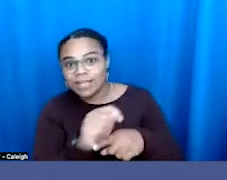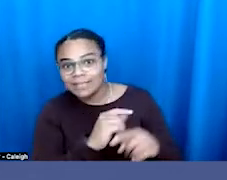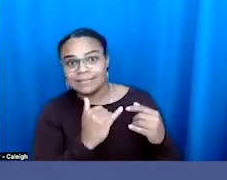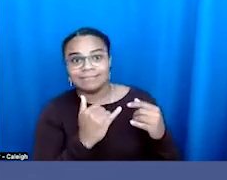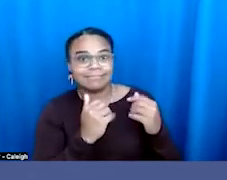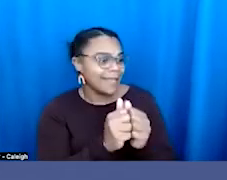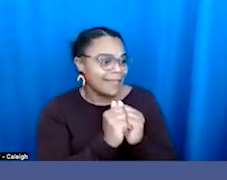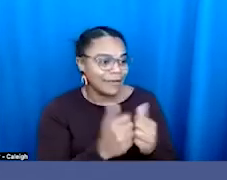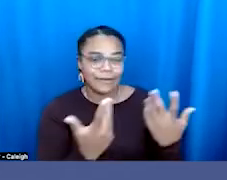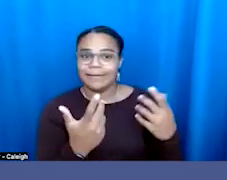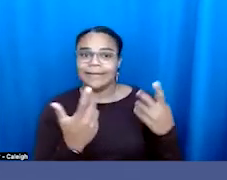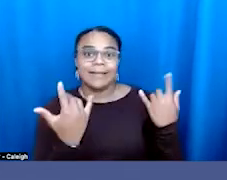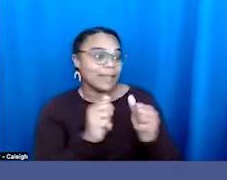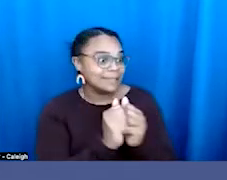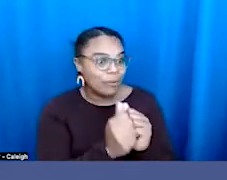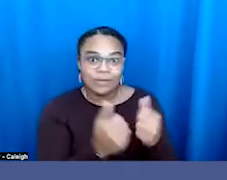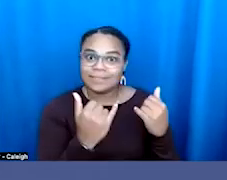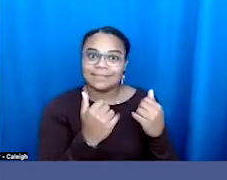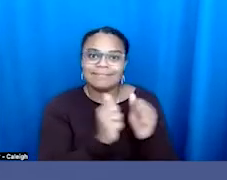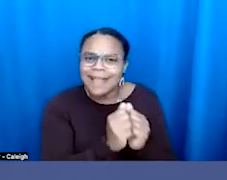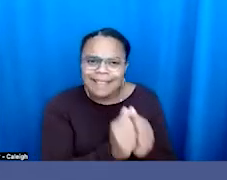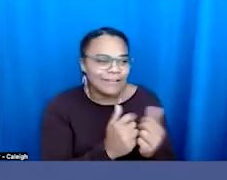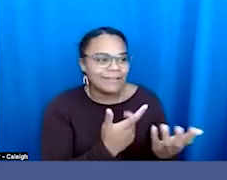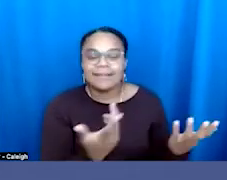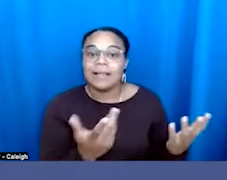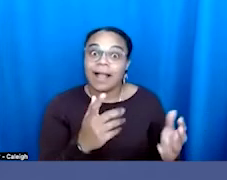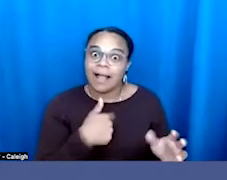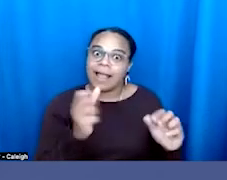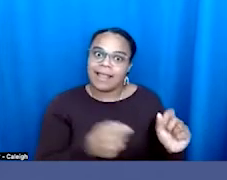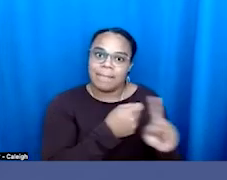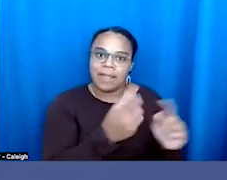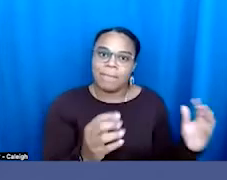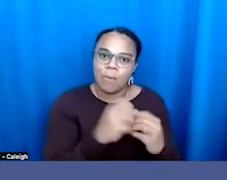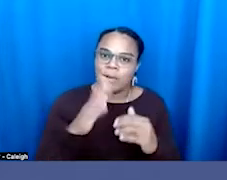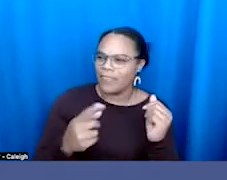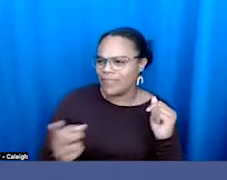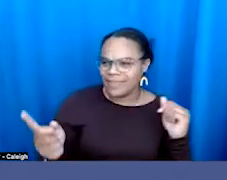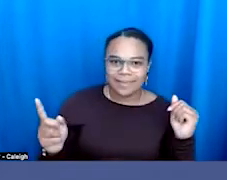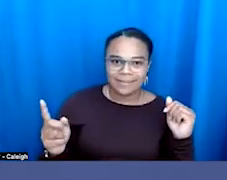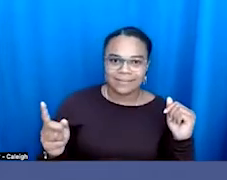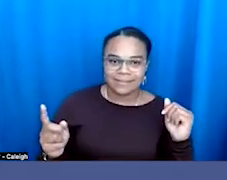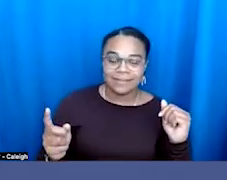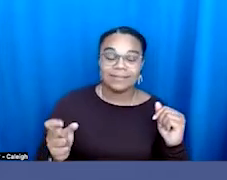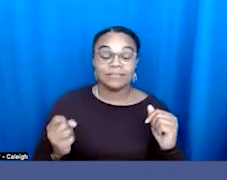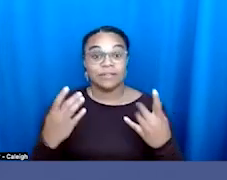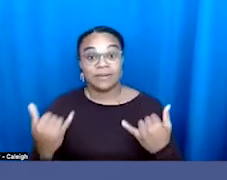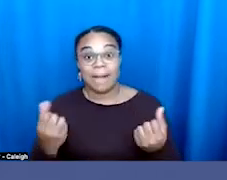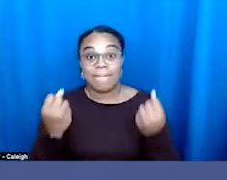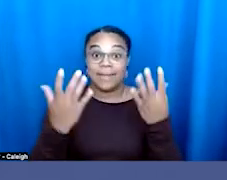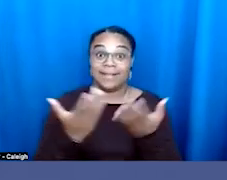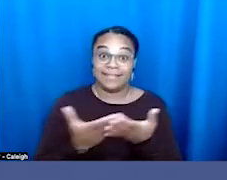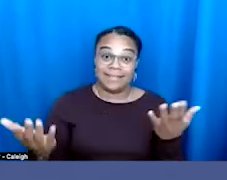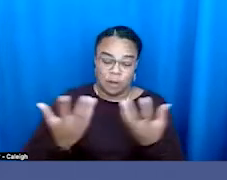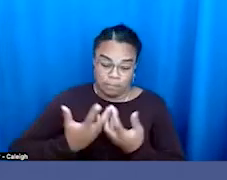bind. I think in a moment like this, when there are so many things pulling us apart, the algorithm of our social